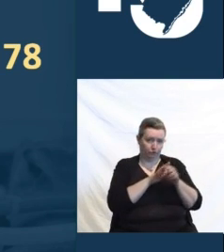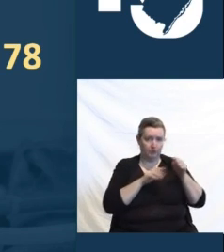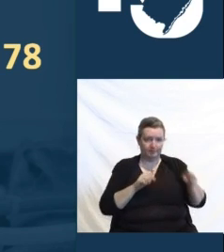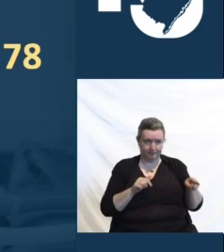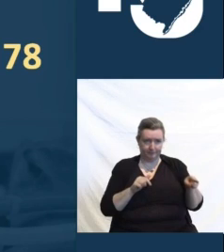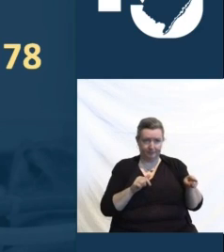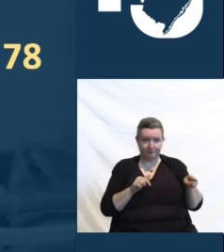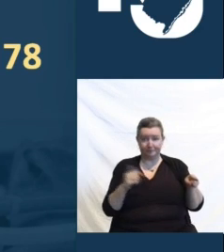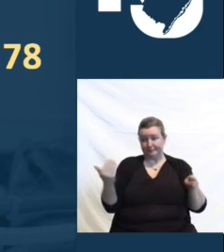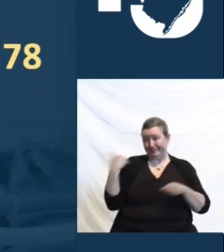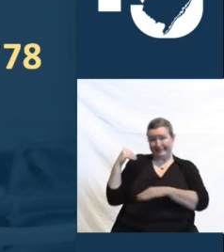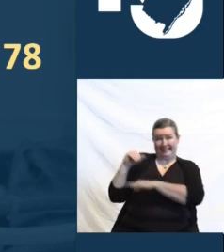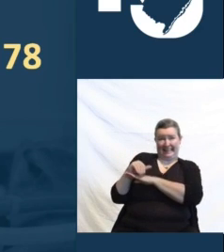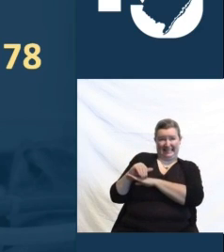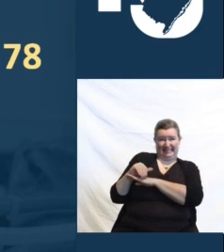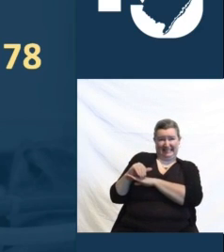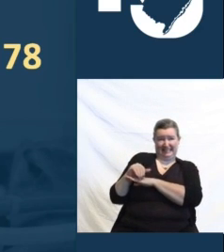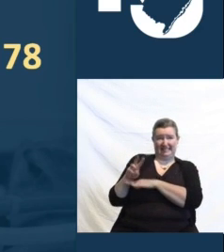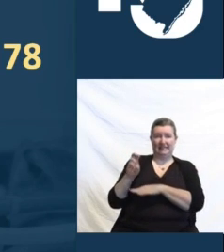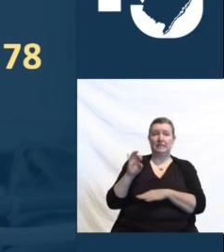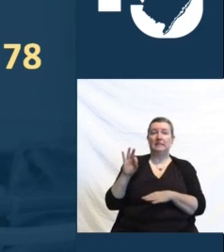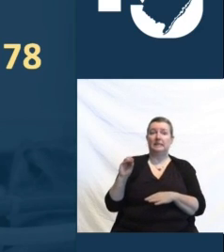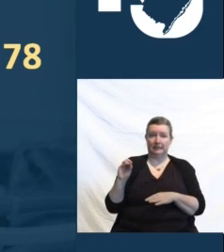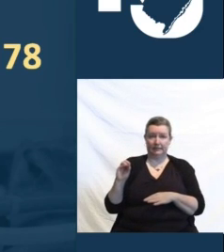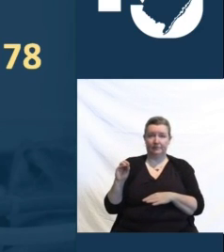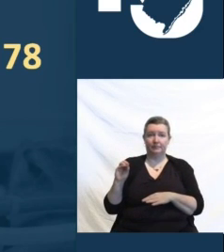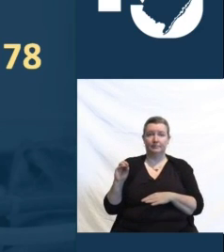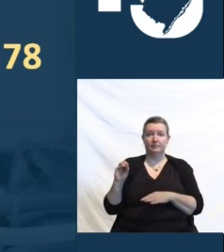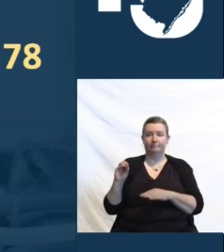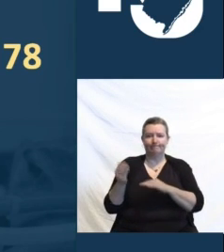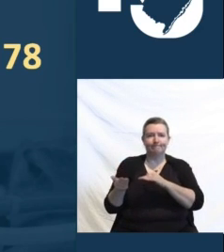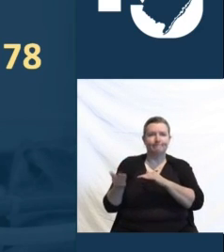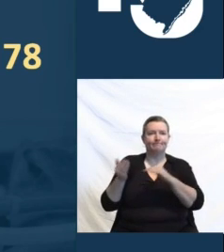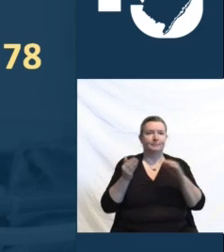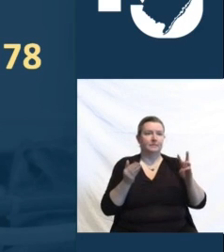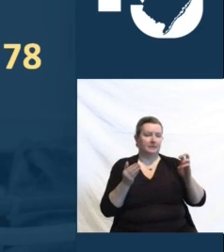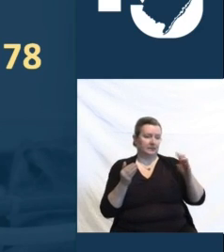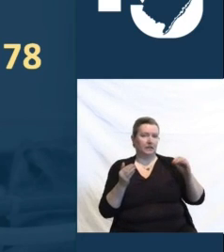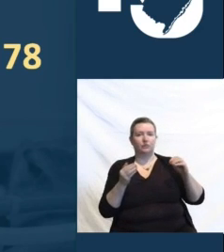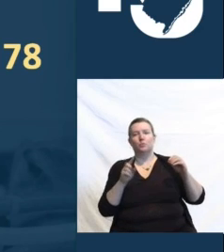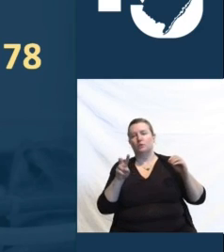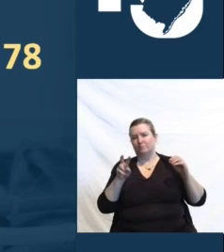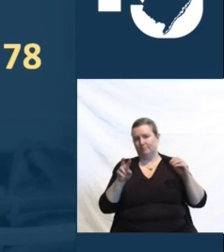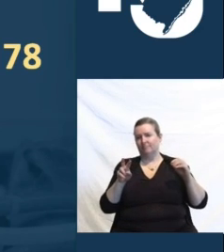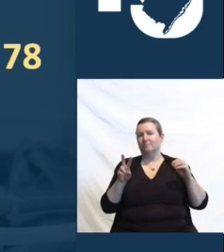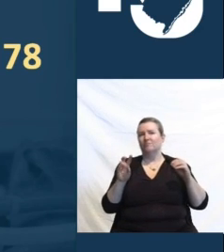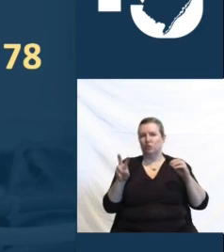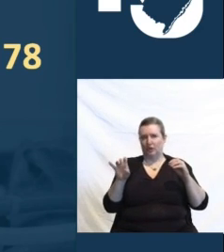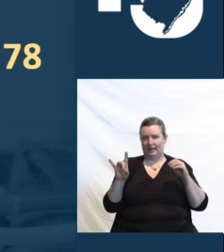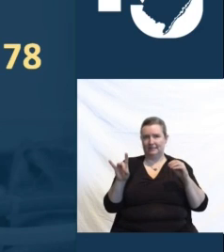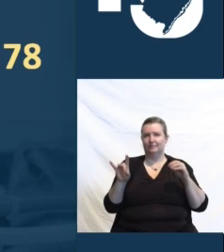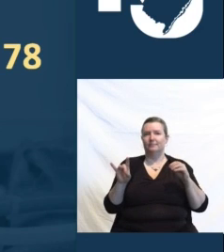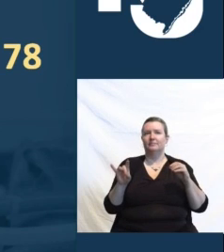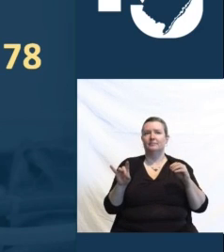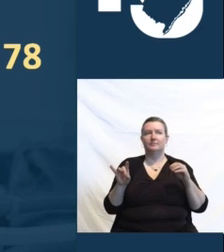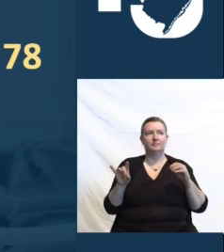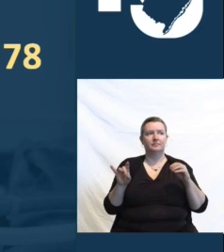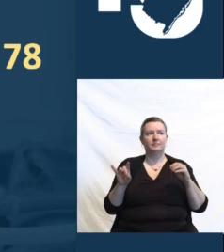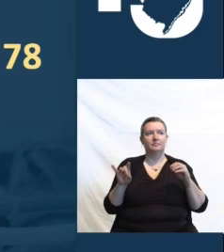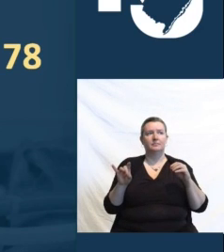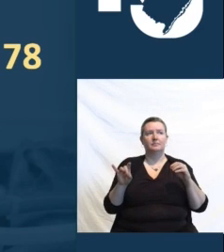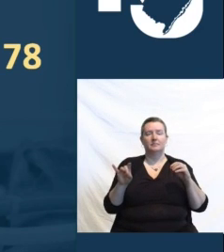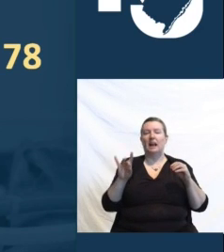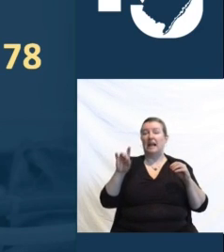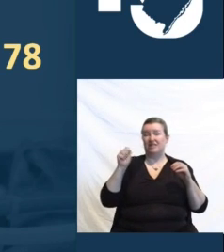that 690 and 626 has grown, as you can see, to 816, 768 of whom are